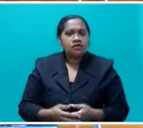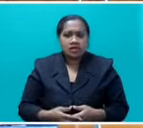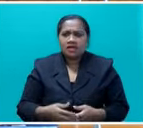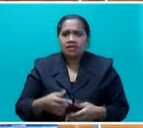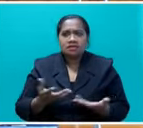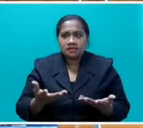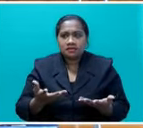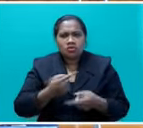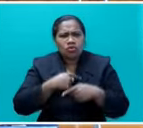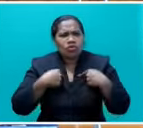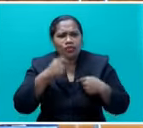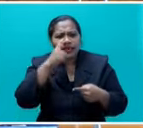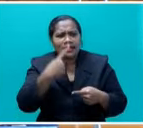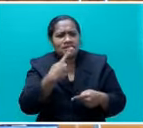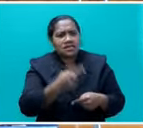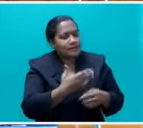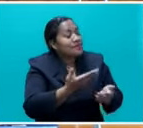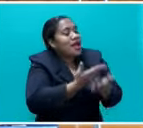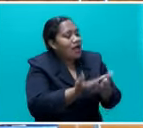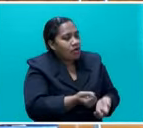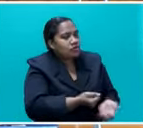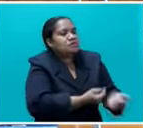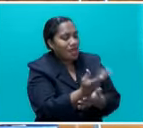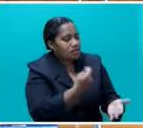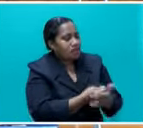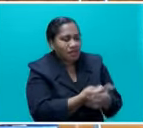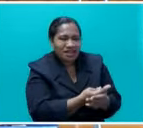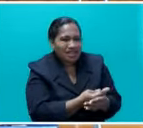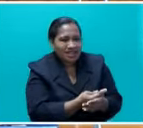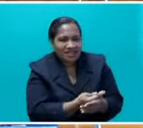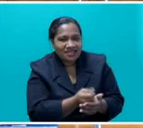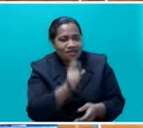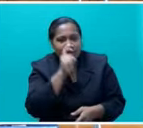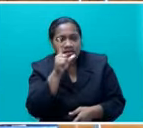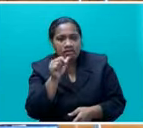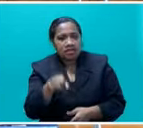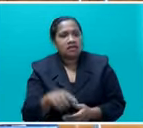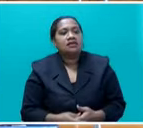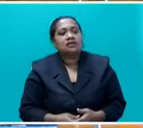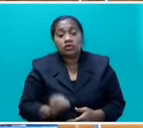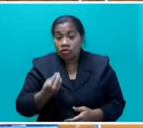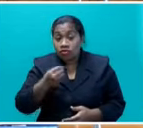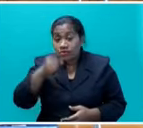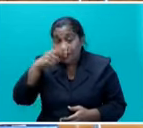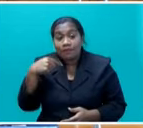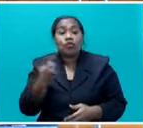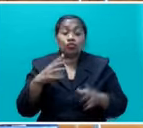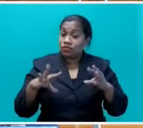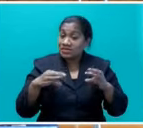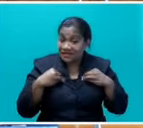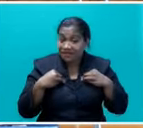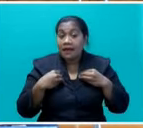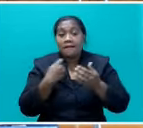and tell them how to spend the money. We urge them how to spend the money. And the bulk of the people who have received the funds have actually utilized it